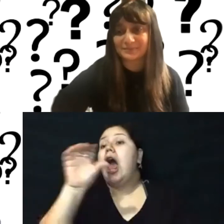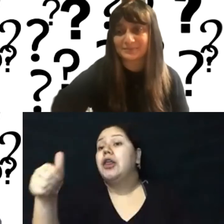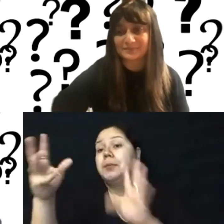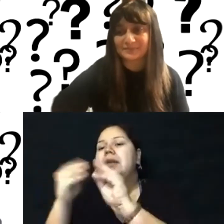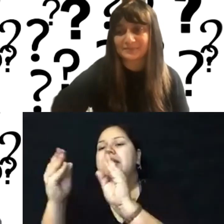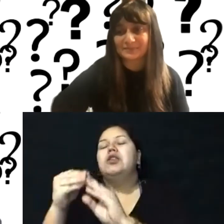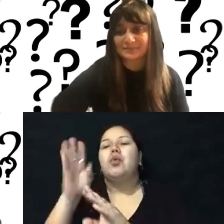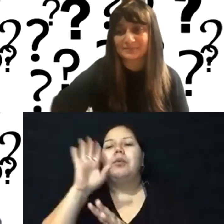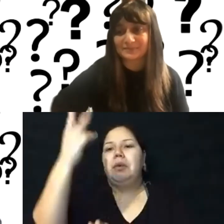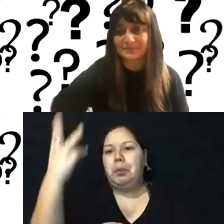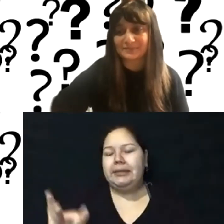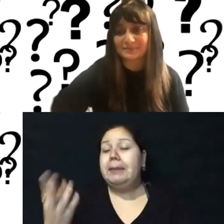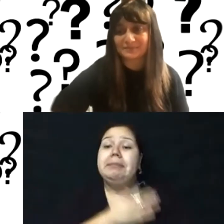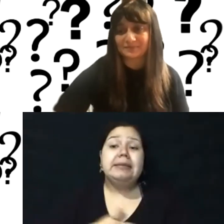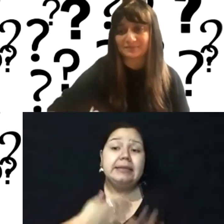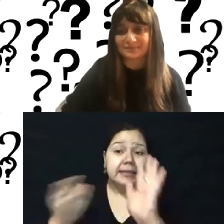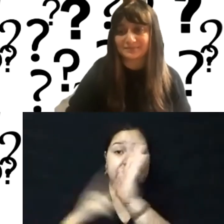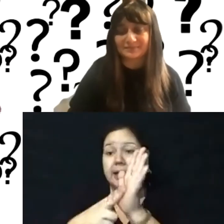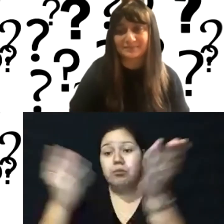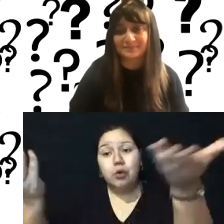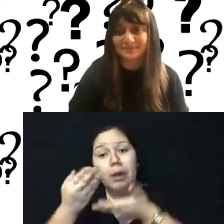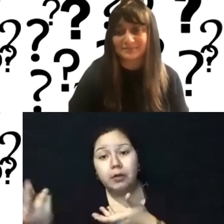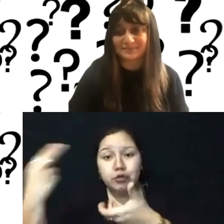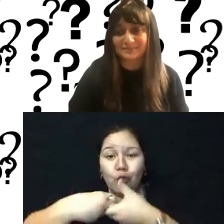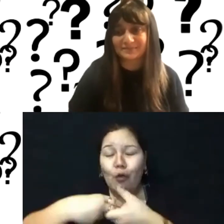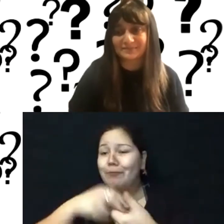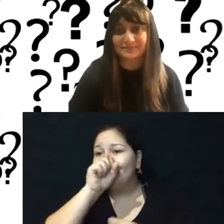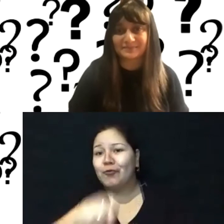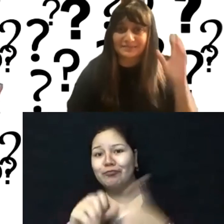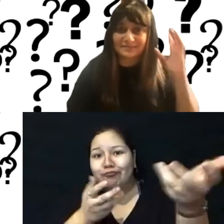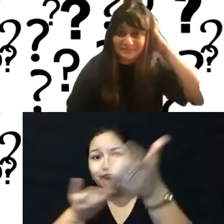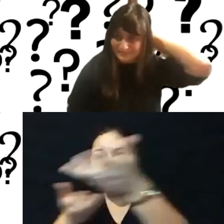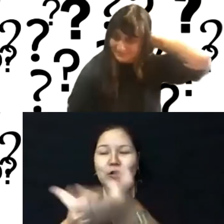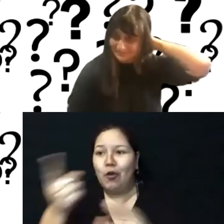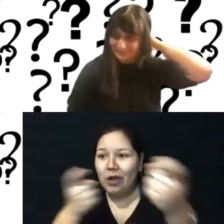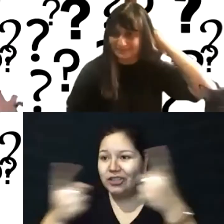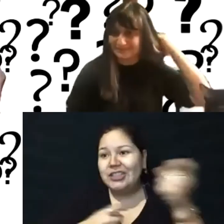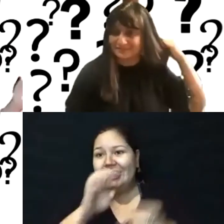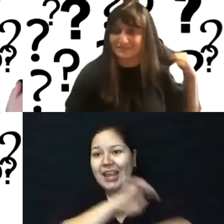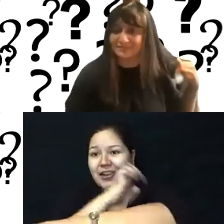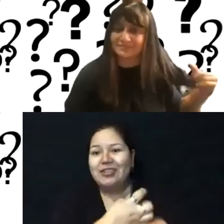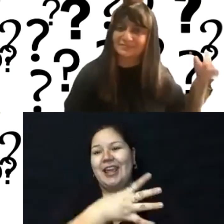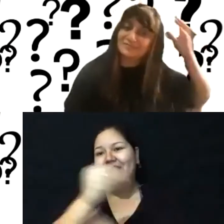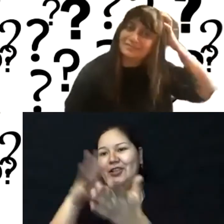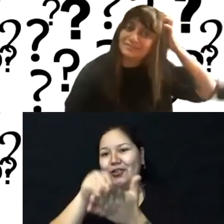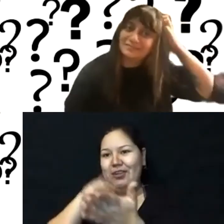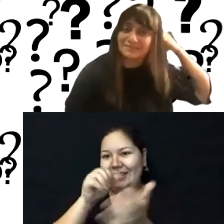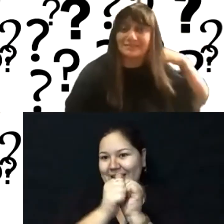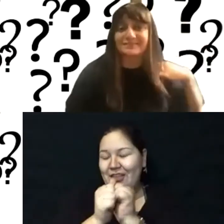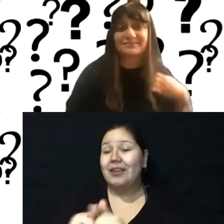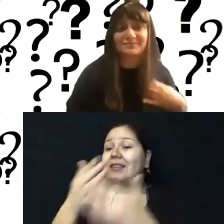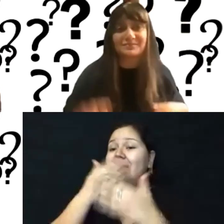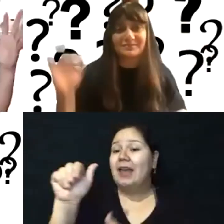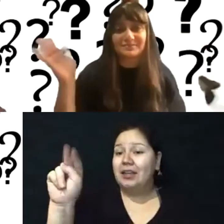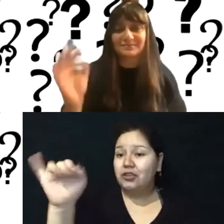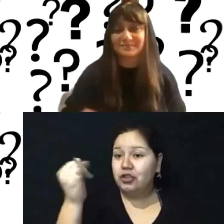Please sign up. You're welcome to come. We love the questions. We love the energy and we love learning together. Thank you to Anju. Thank you to Jai.